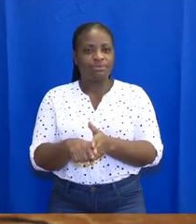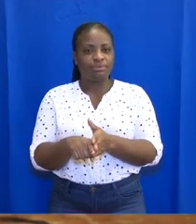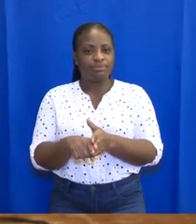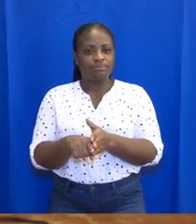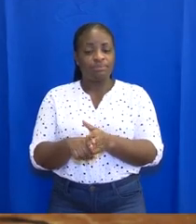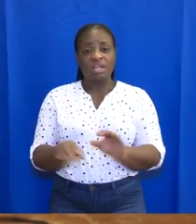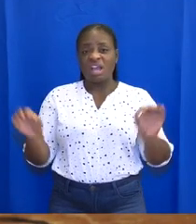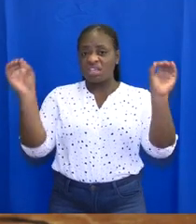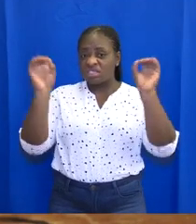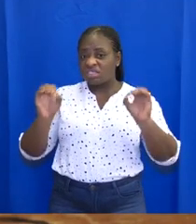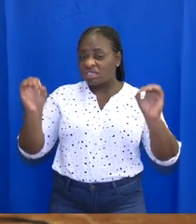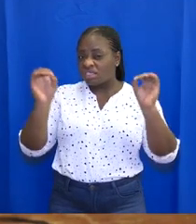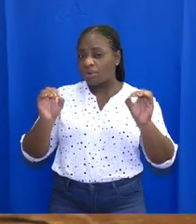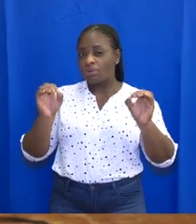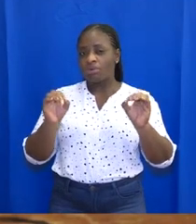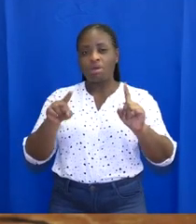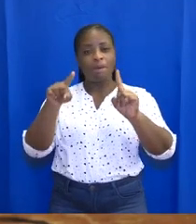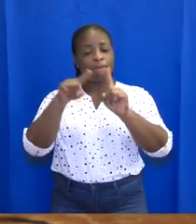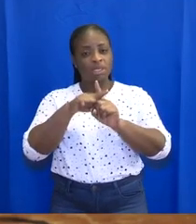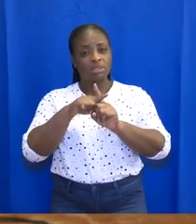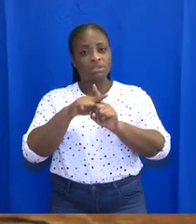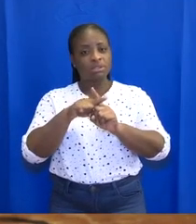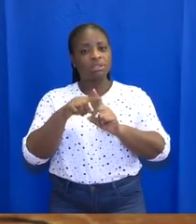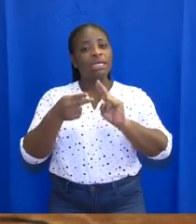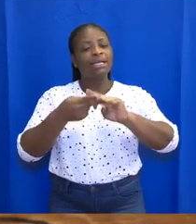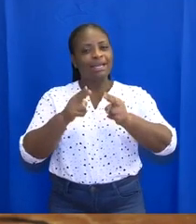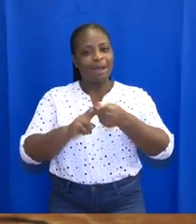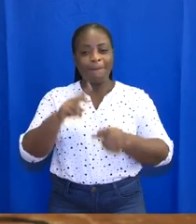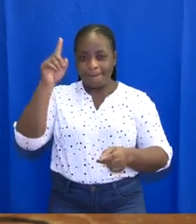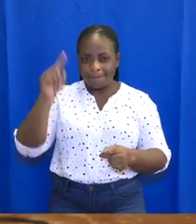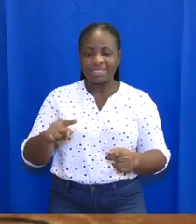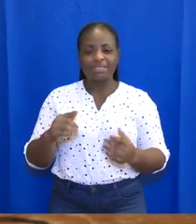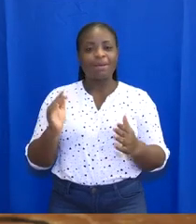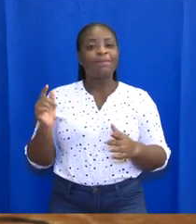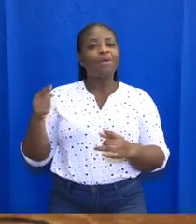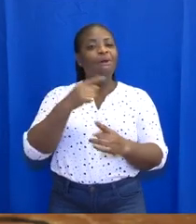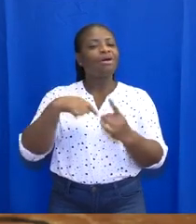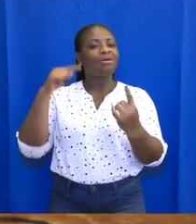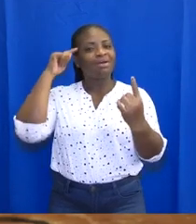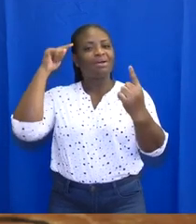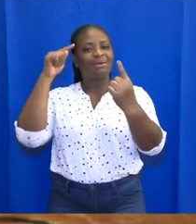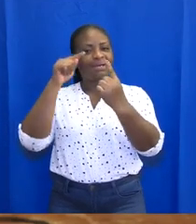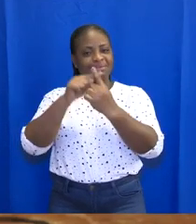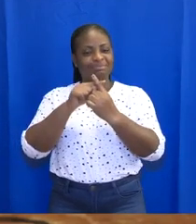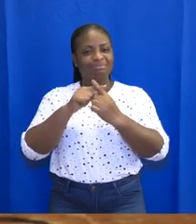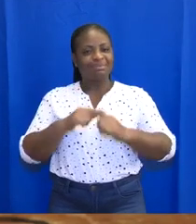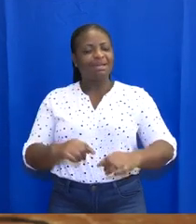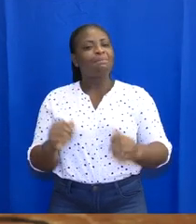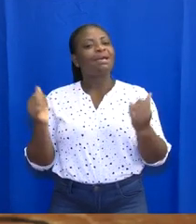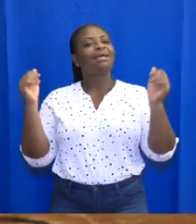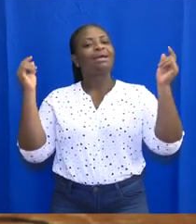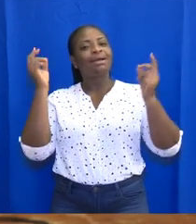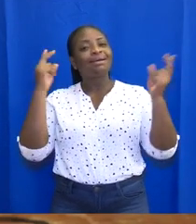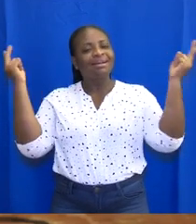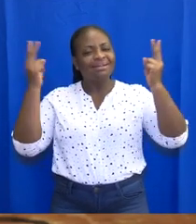Zero active cases must be the ultimate aim. My rallying cry to you